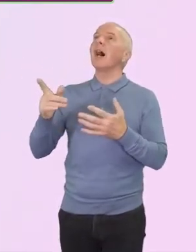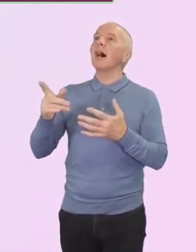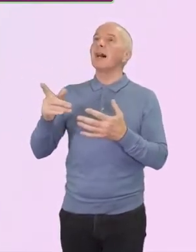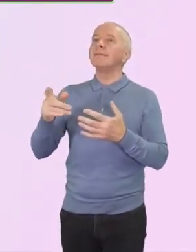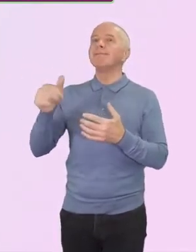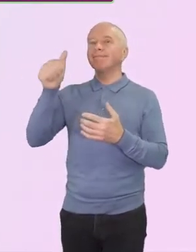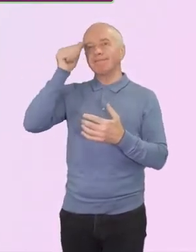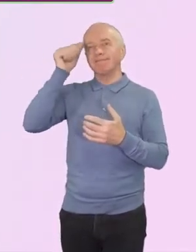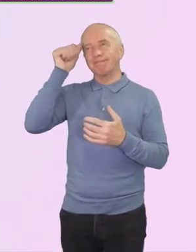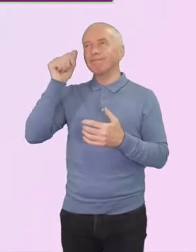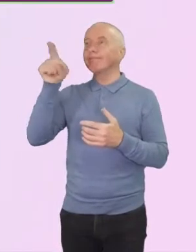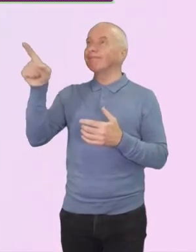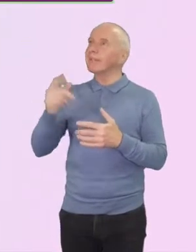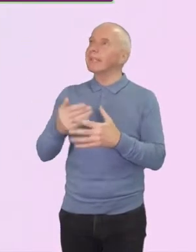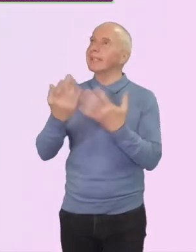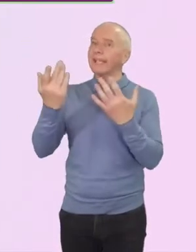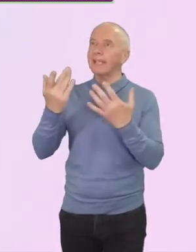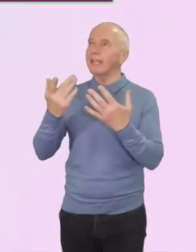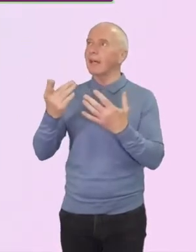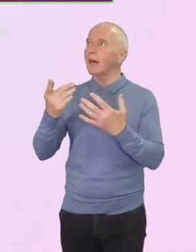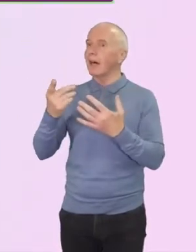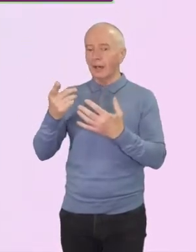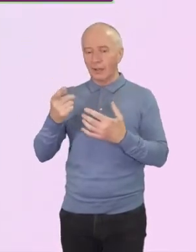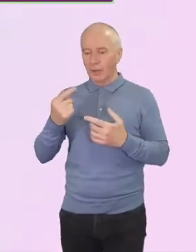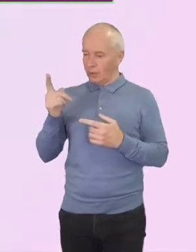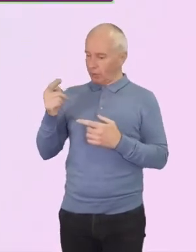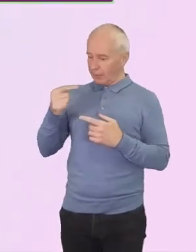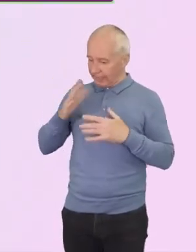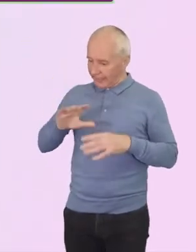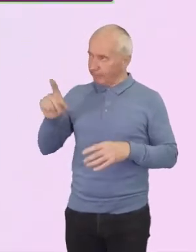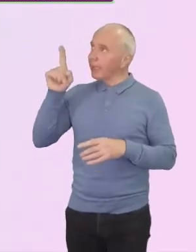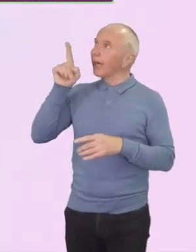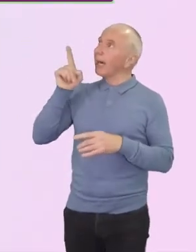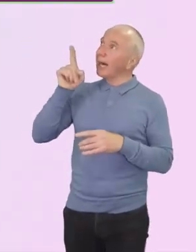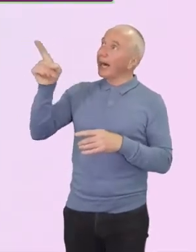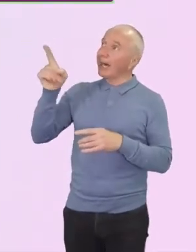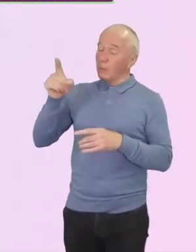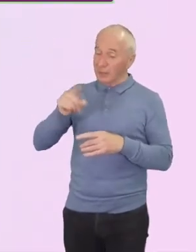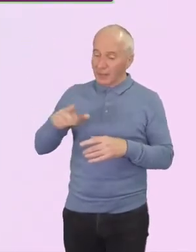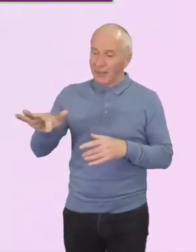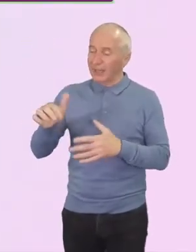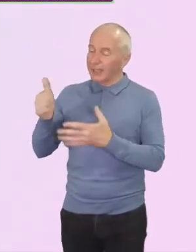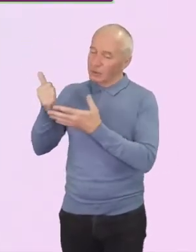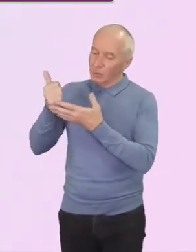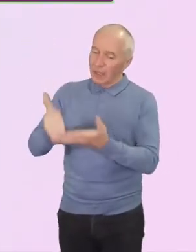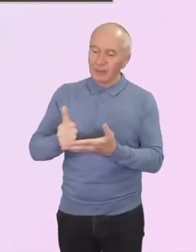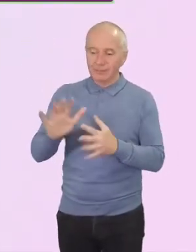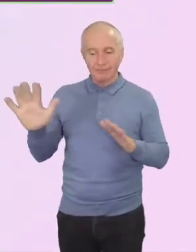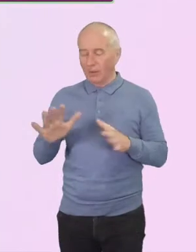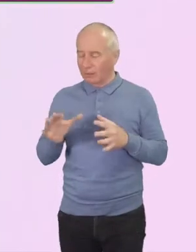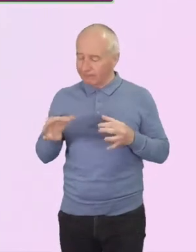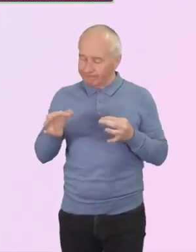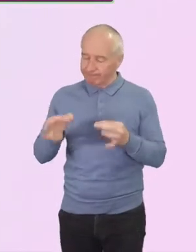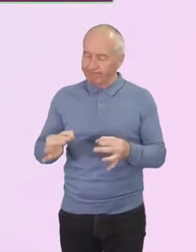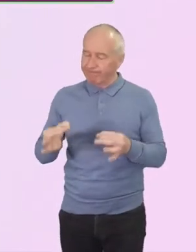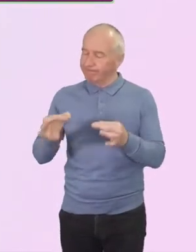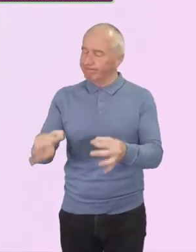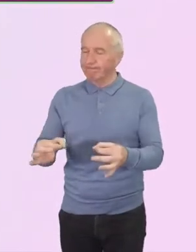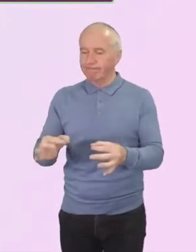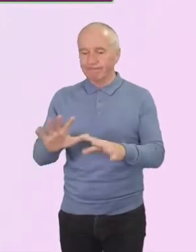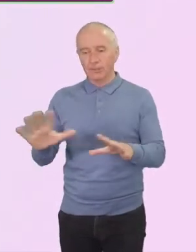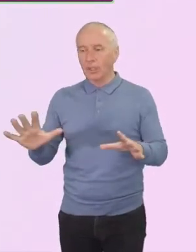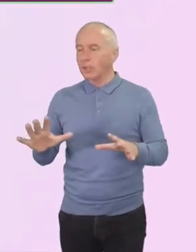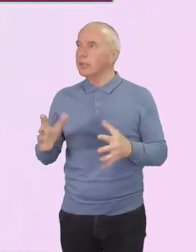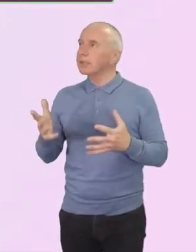The day you needed me, I was there to help. Don't put it off. Don't frustrate